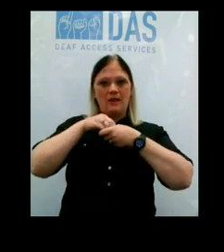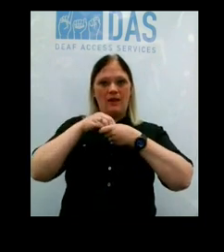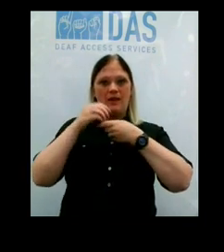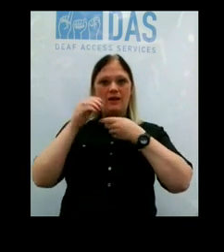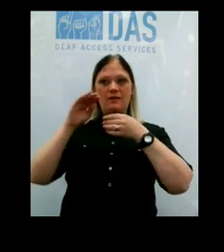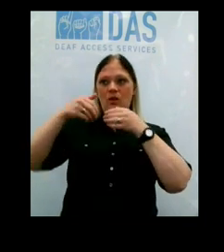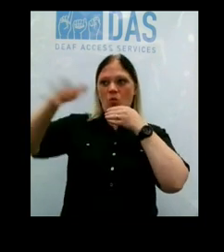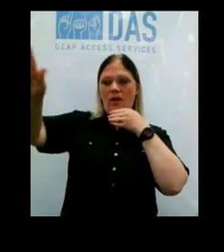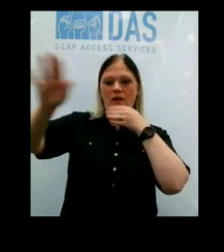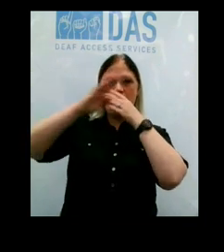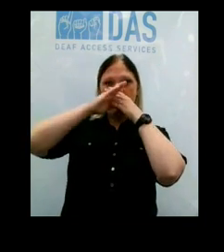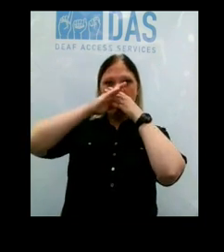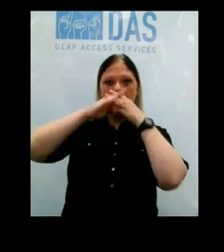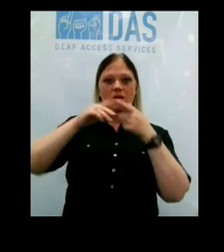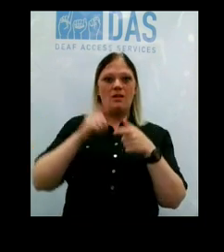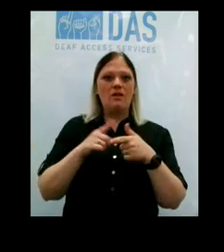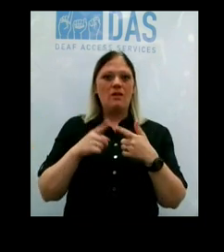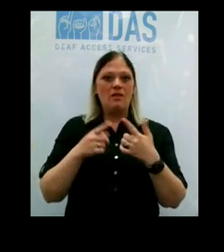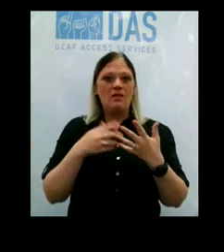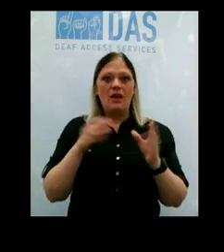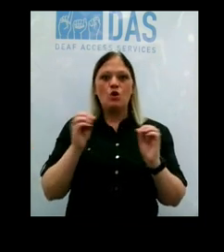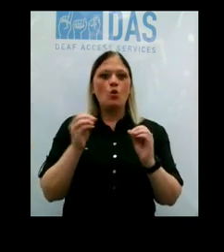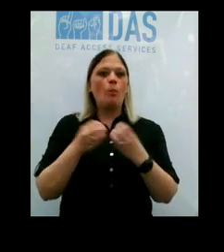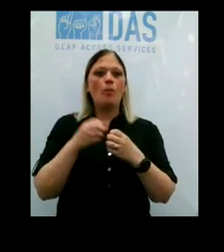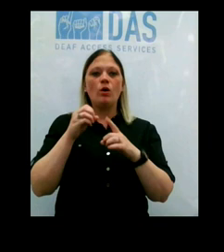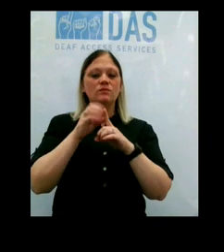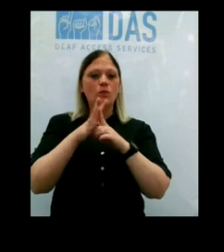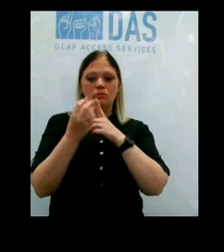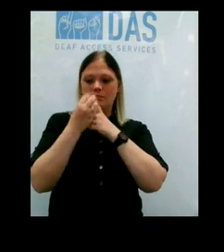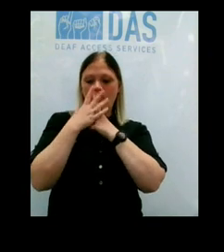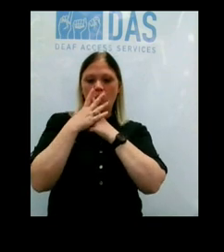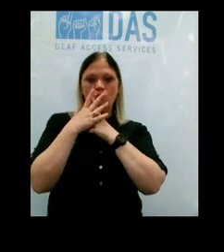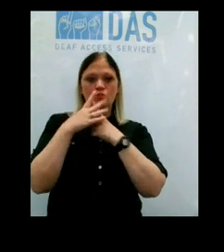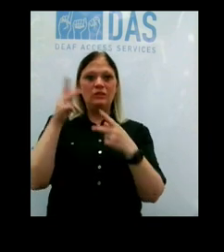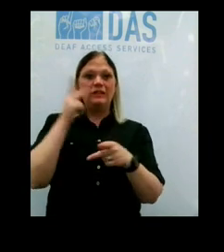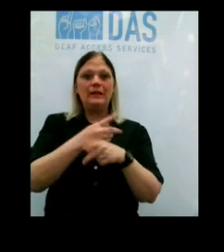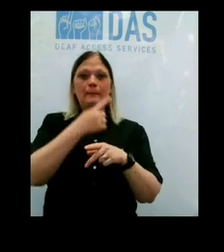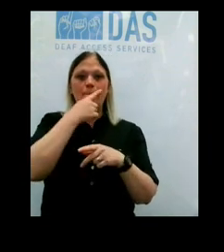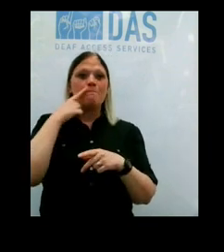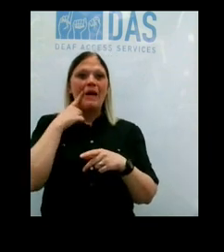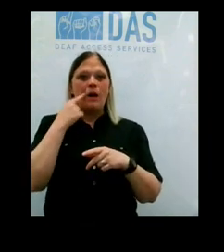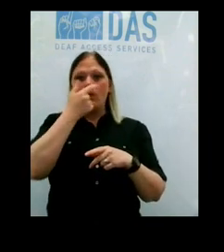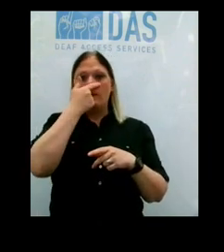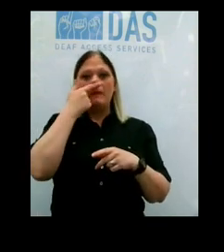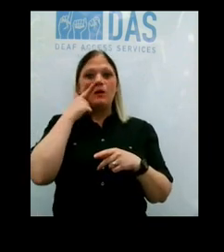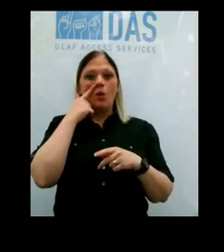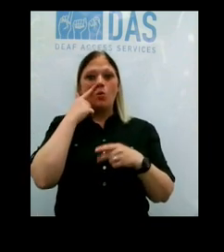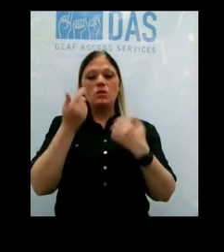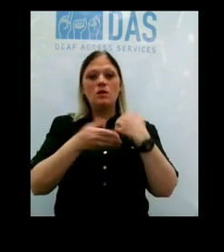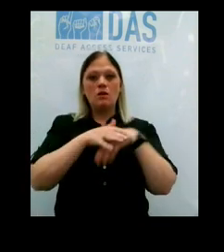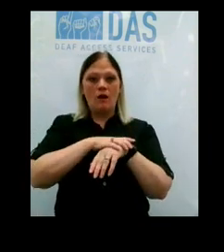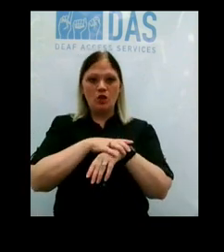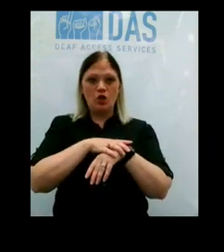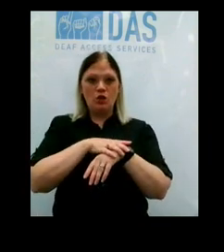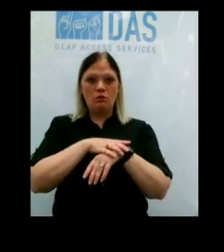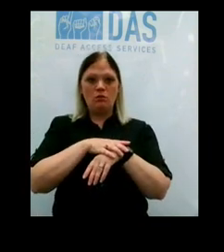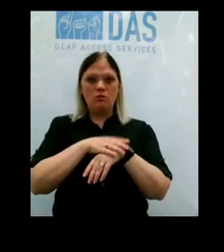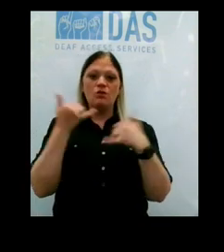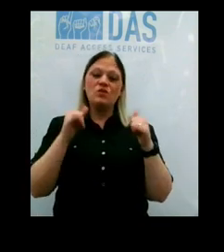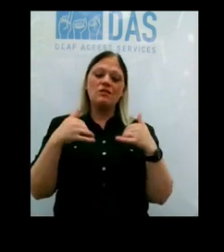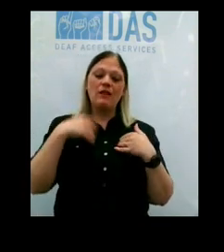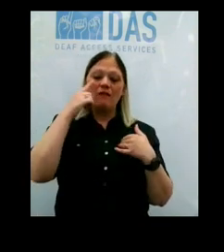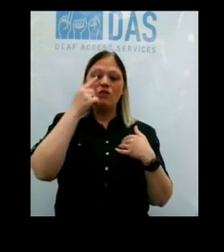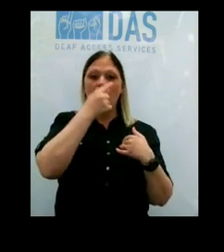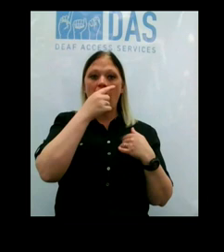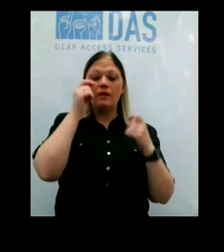prevent exposure with you wearing your mask. Remember, you want to keep your mouth covered. You want to keep your nose covered. You still have your